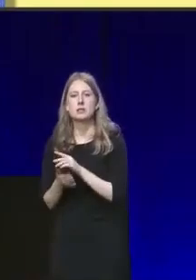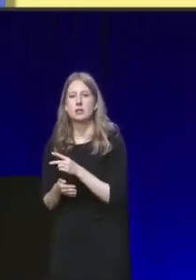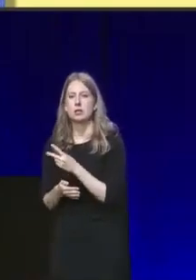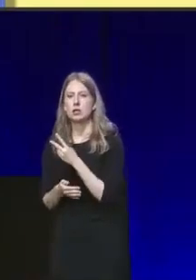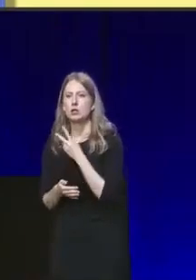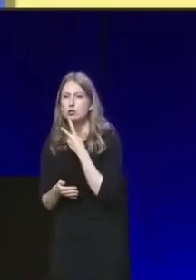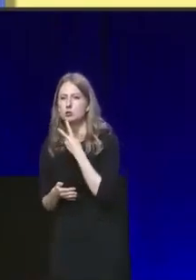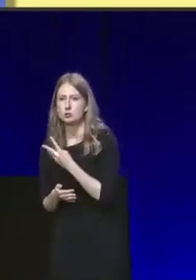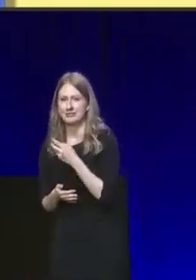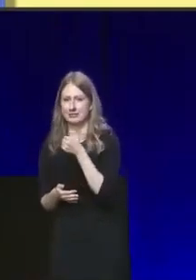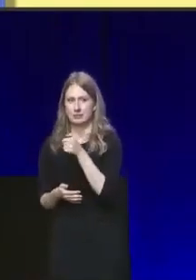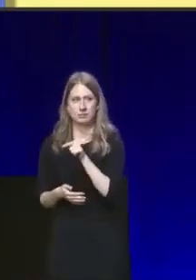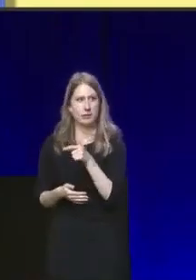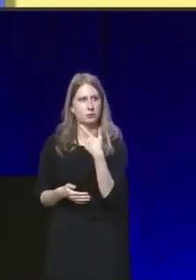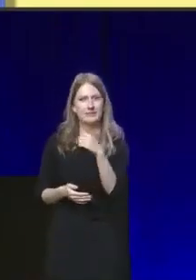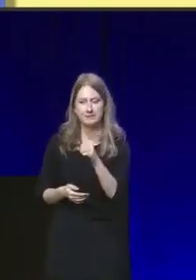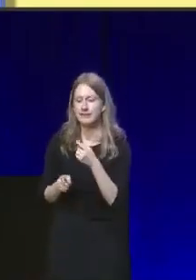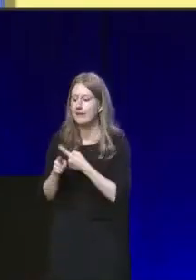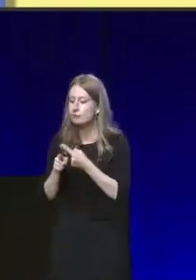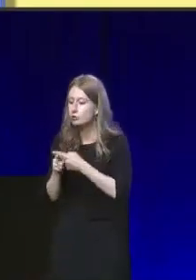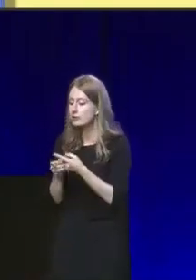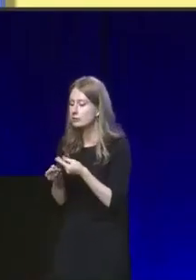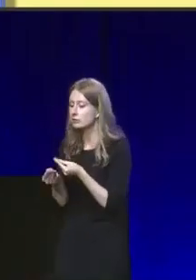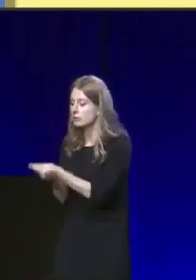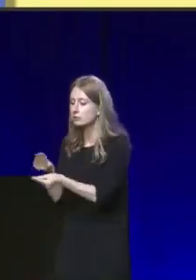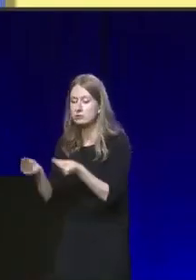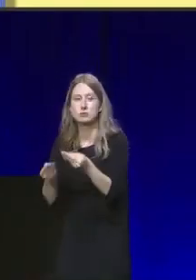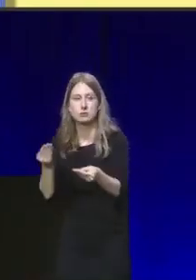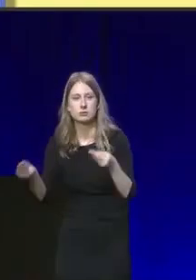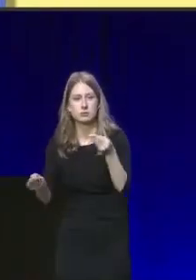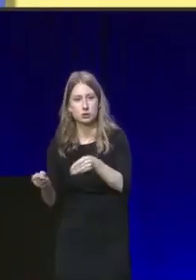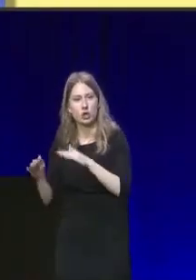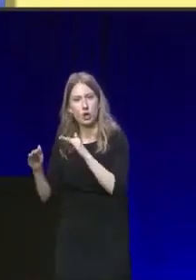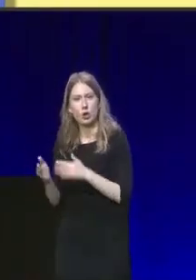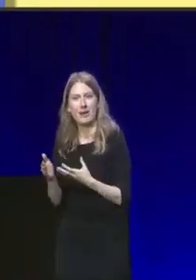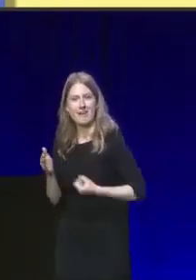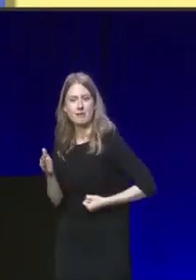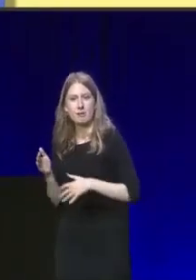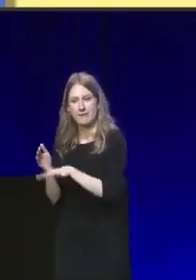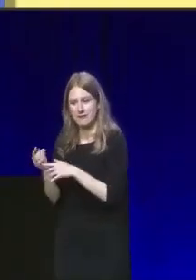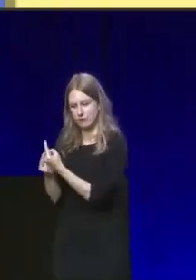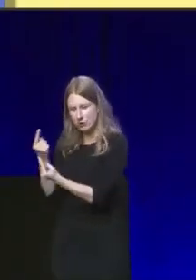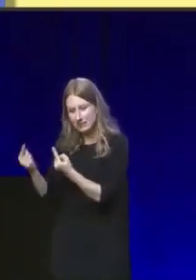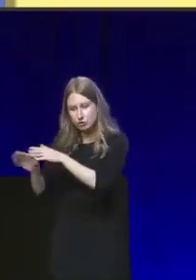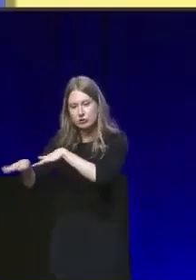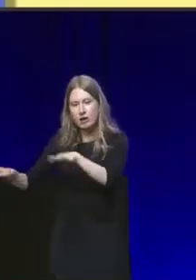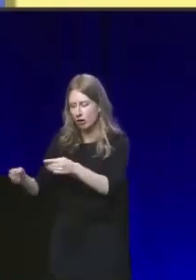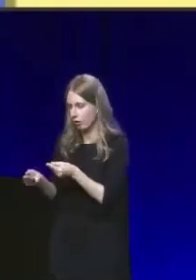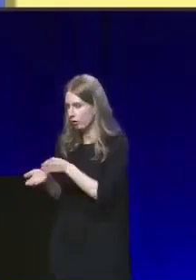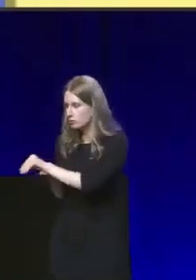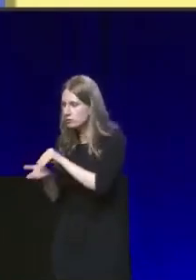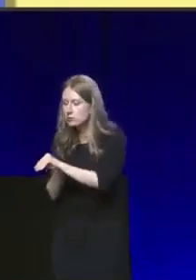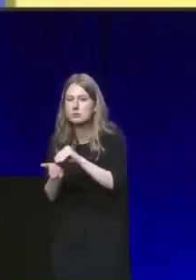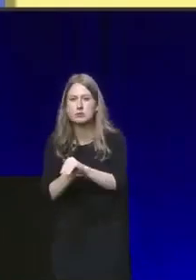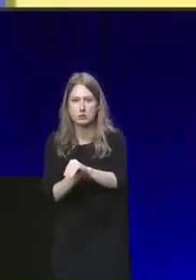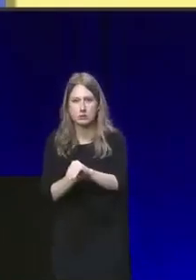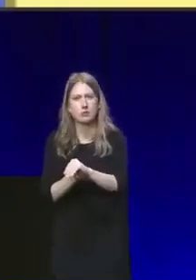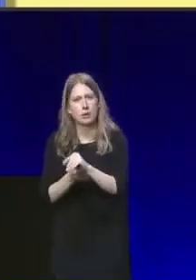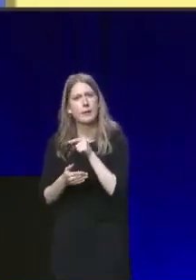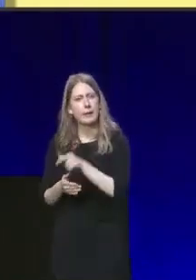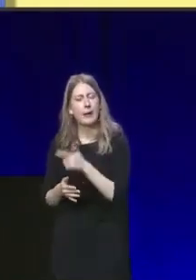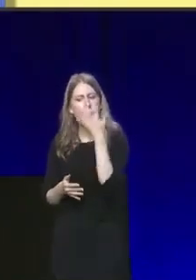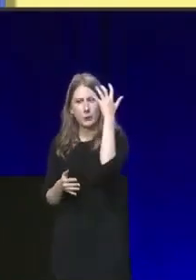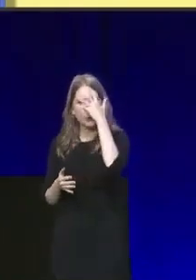week directly into the hands of low-income families for each eligible child, a measure described as the most significant